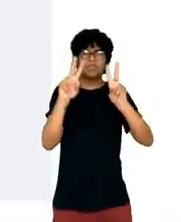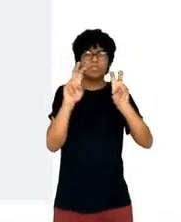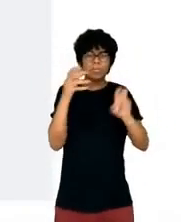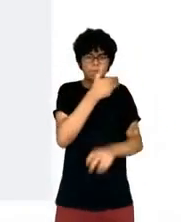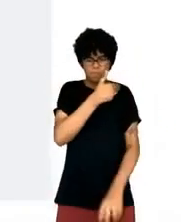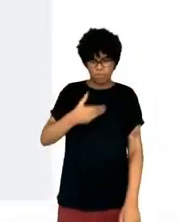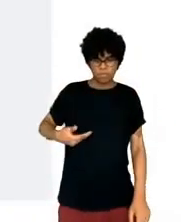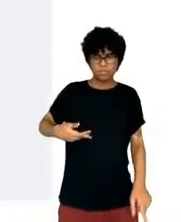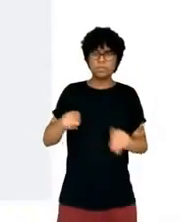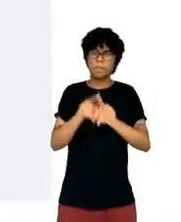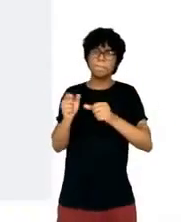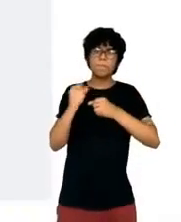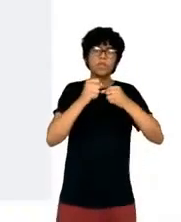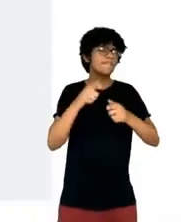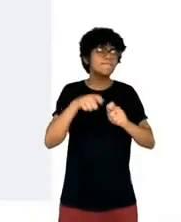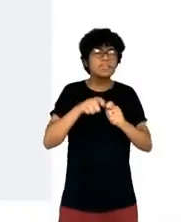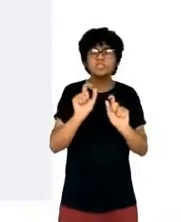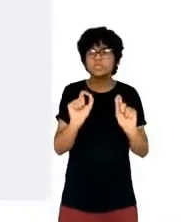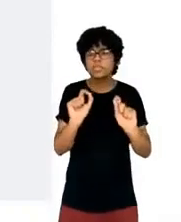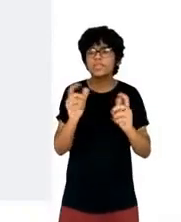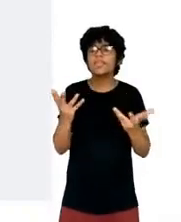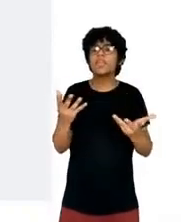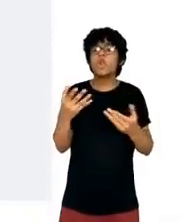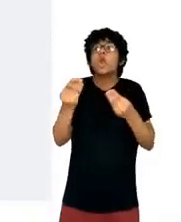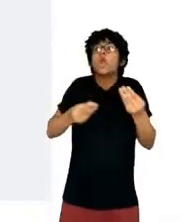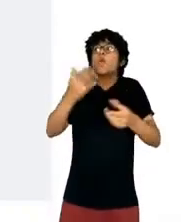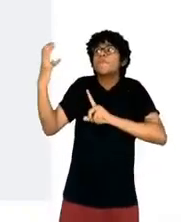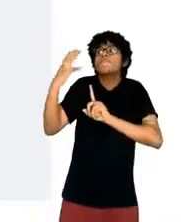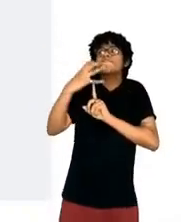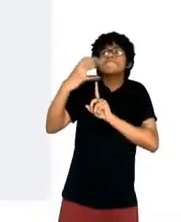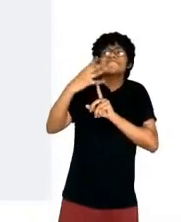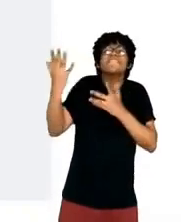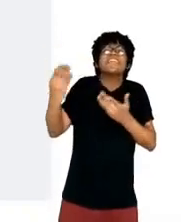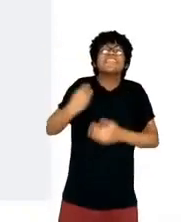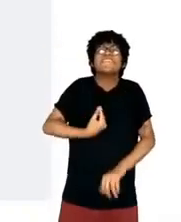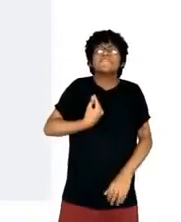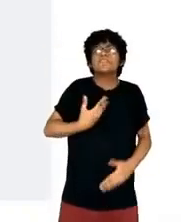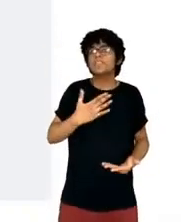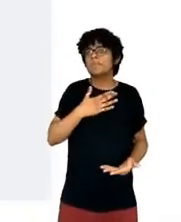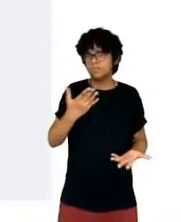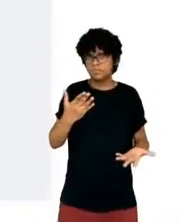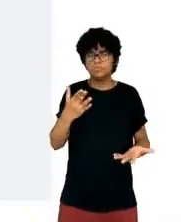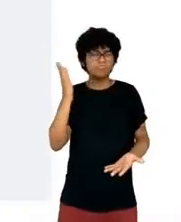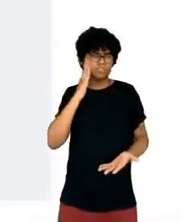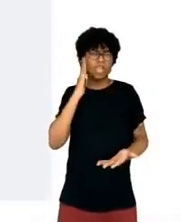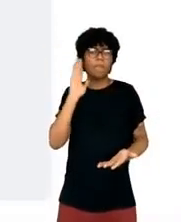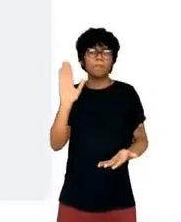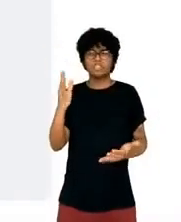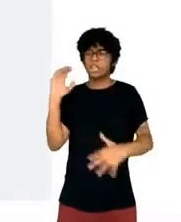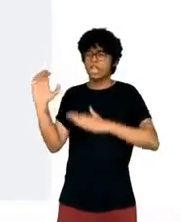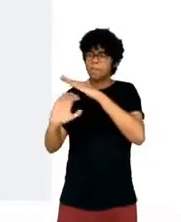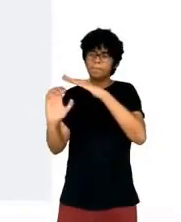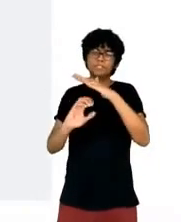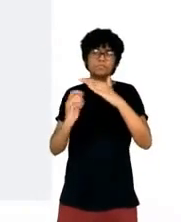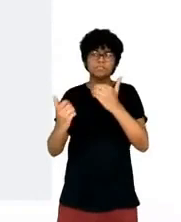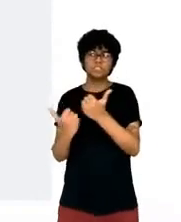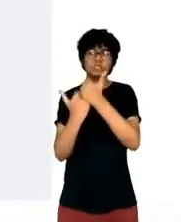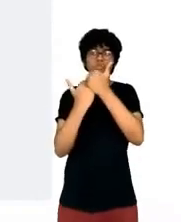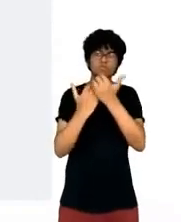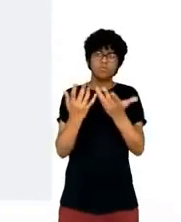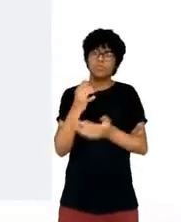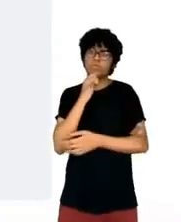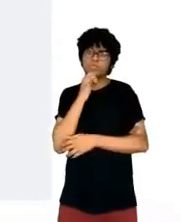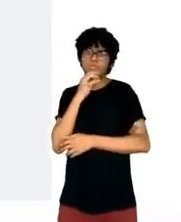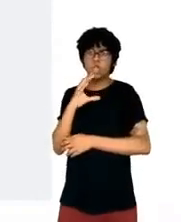And we have seen very fruitful collaborations by such organizations as the International Consortium of Investigative Journalists,